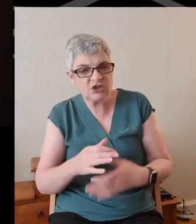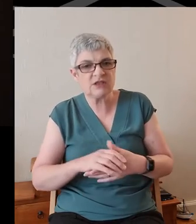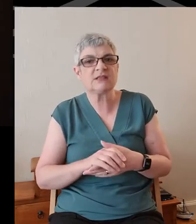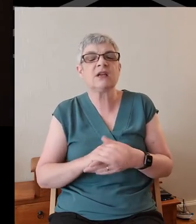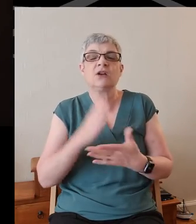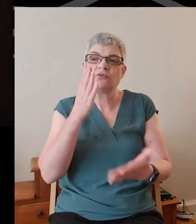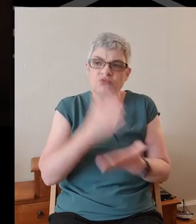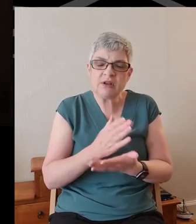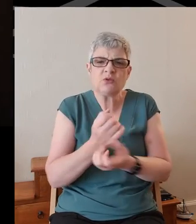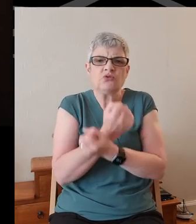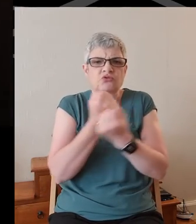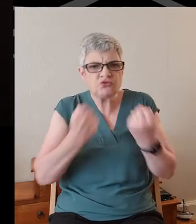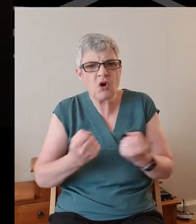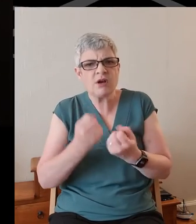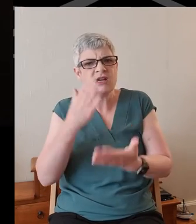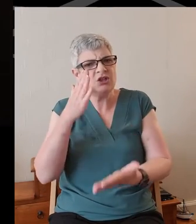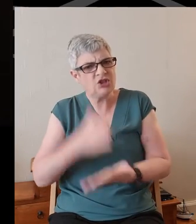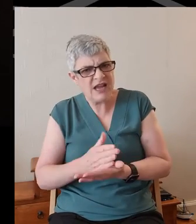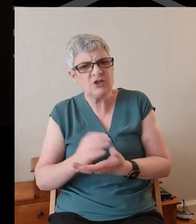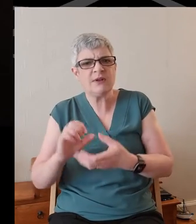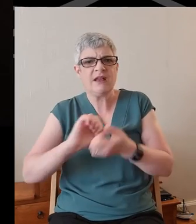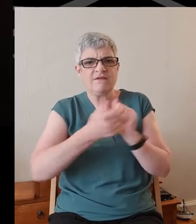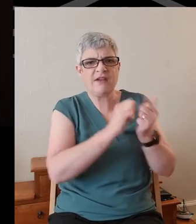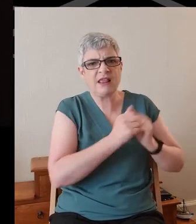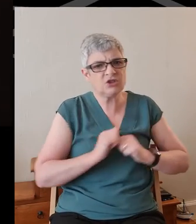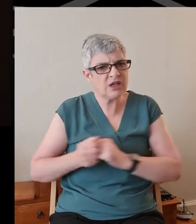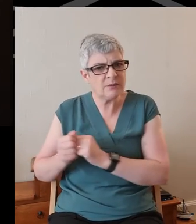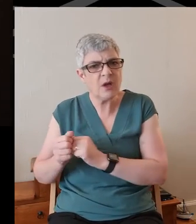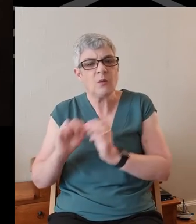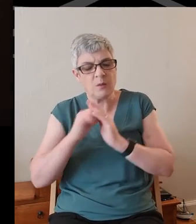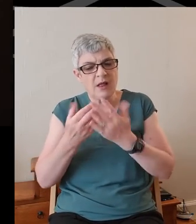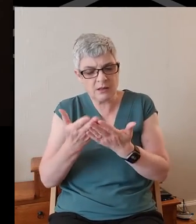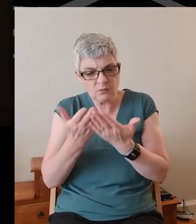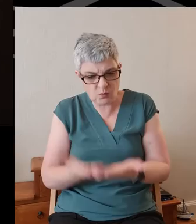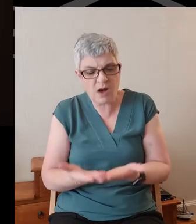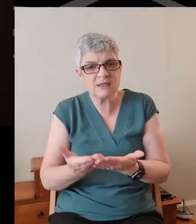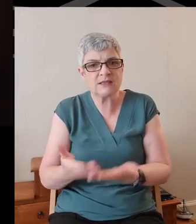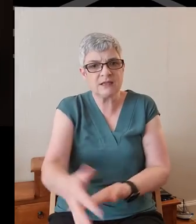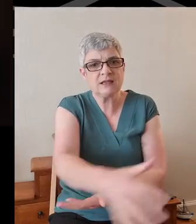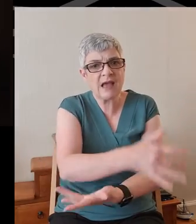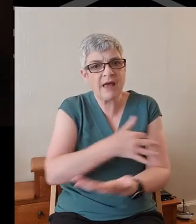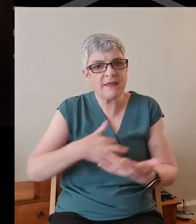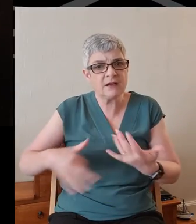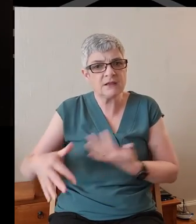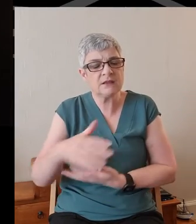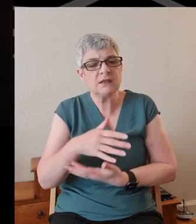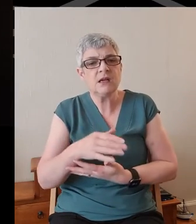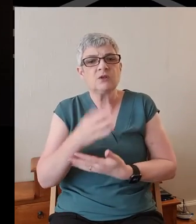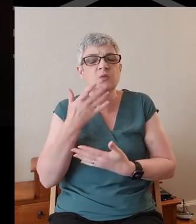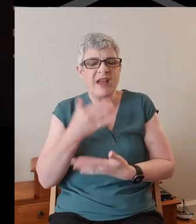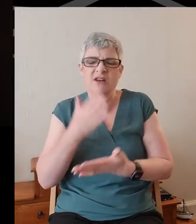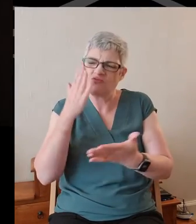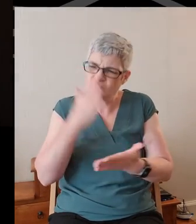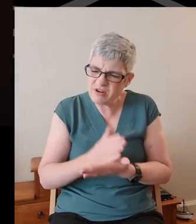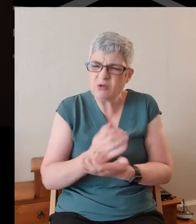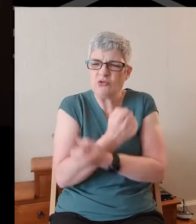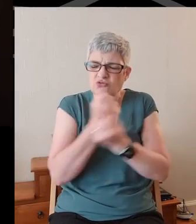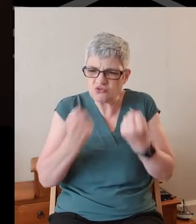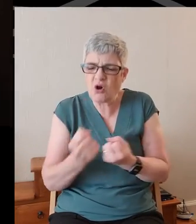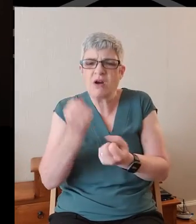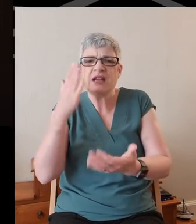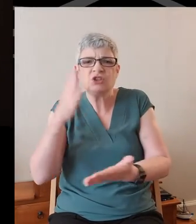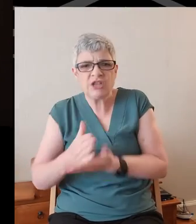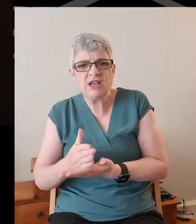amongst the people of God that we gather together around his word and his word lives in our midst. It is when there is real and strong and genuine